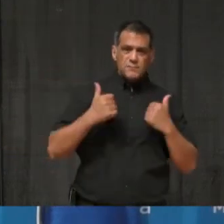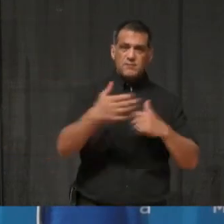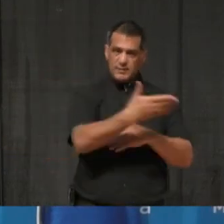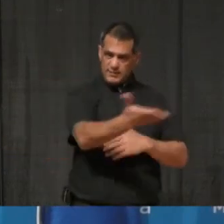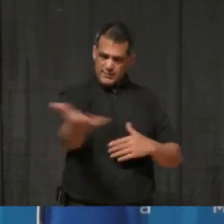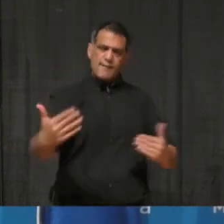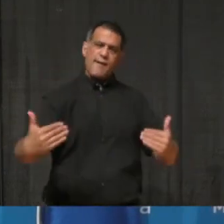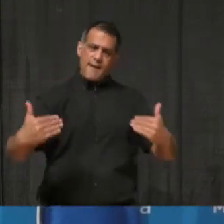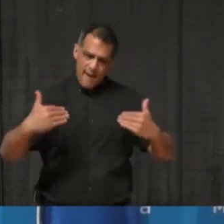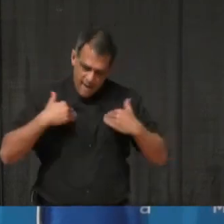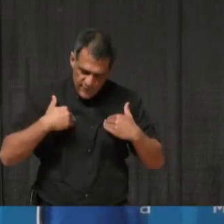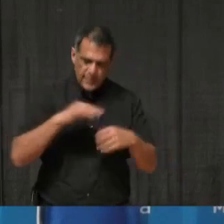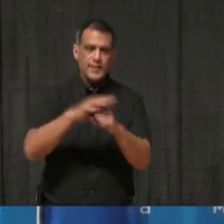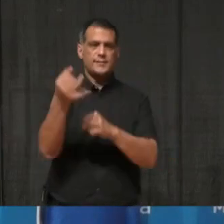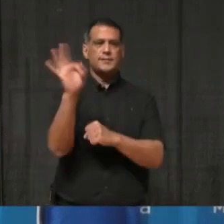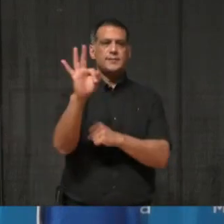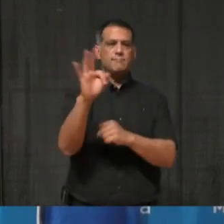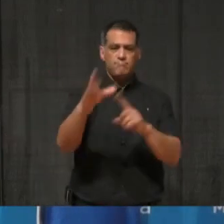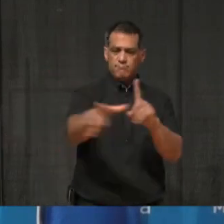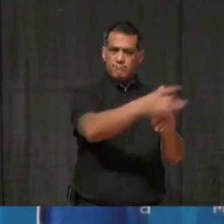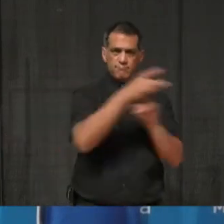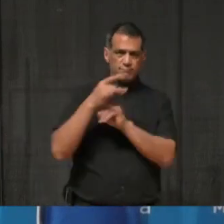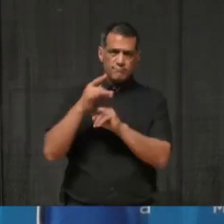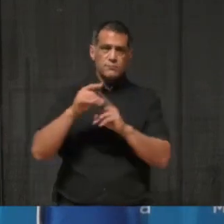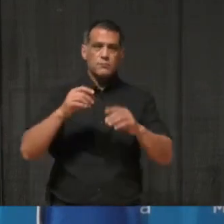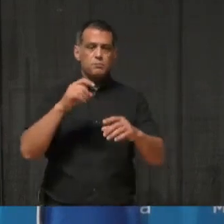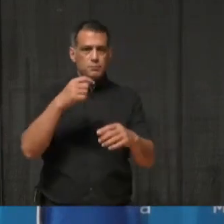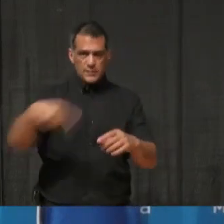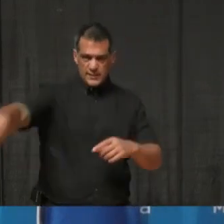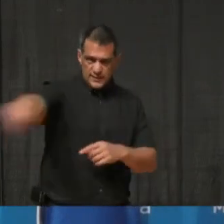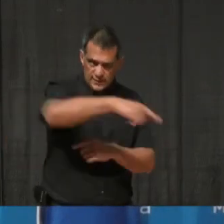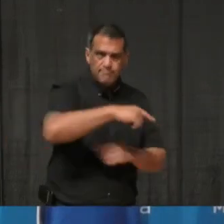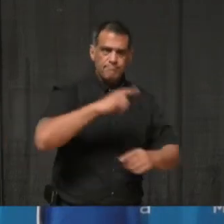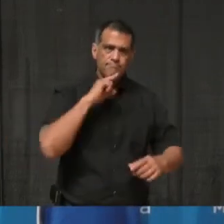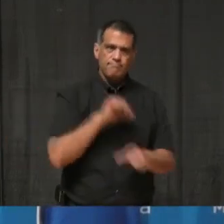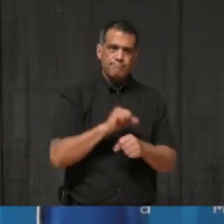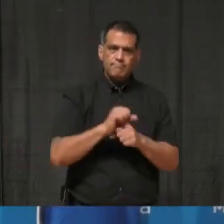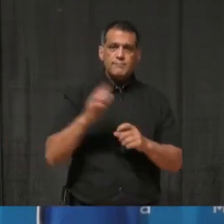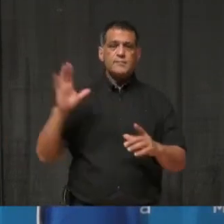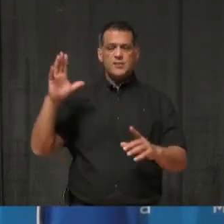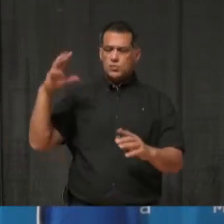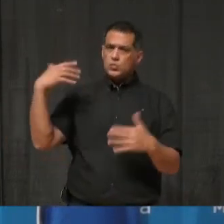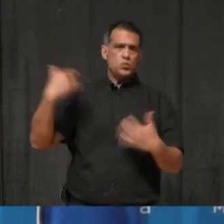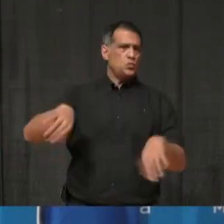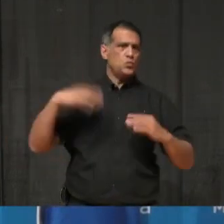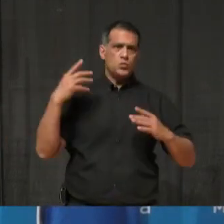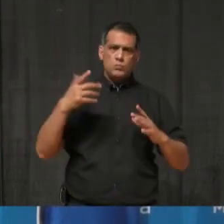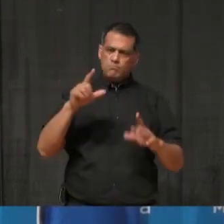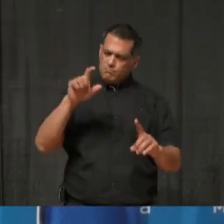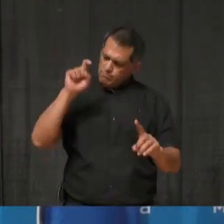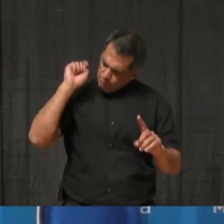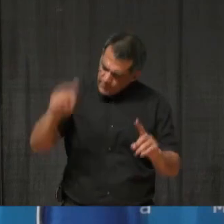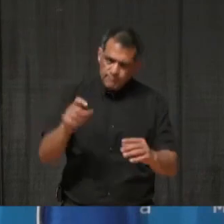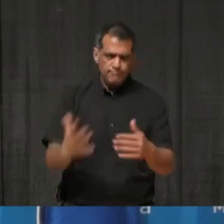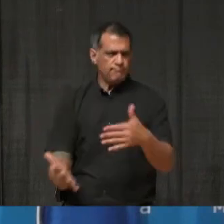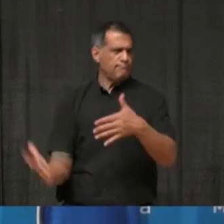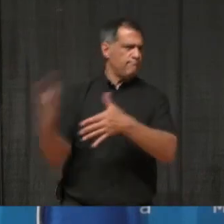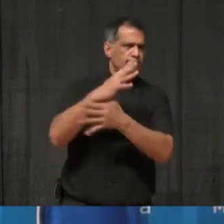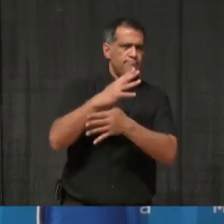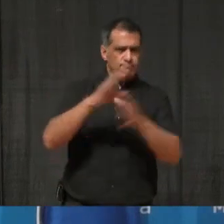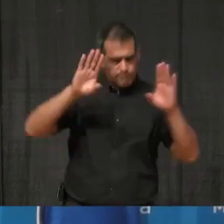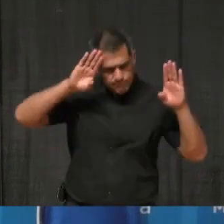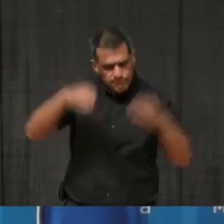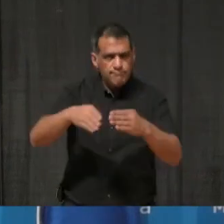Protecting our most vulnerable residents must remain our top priority. But